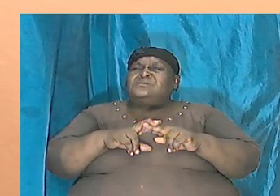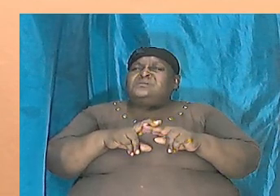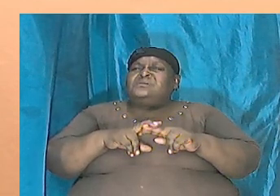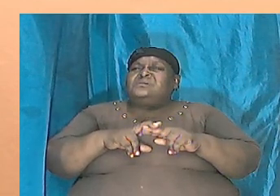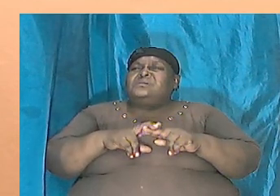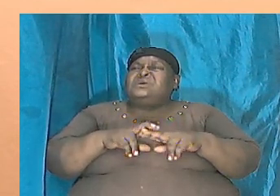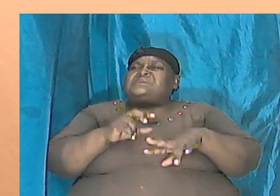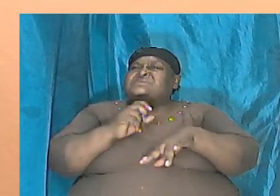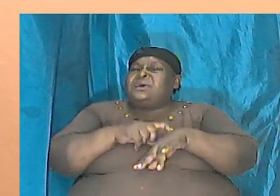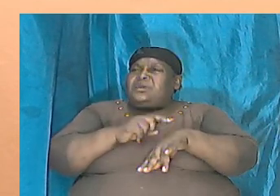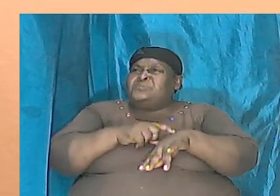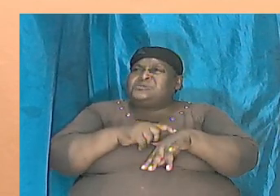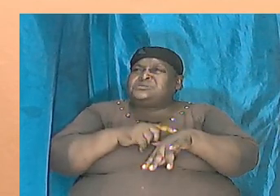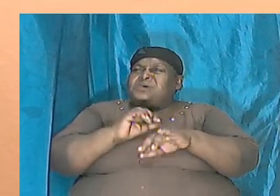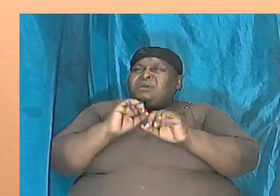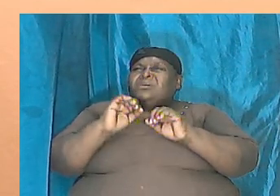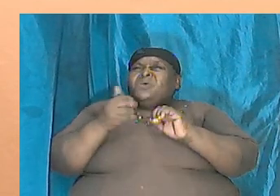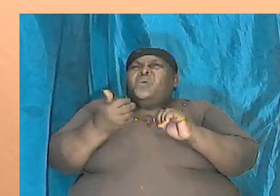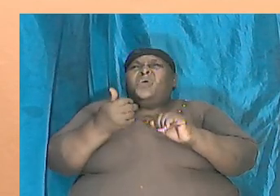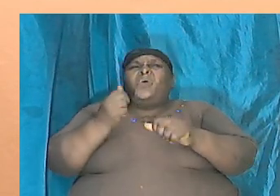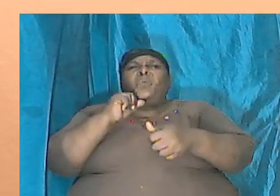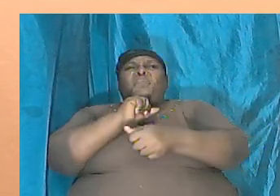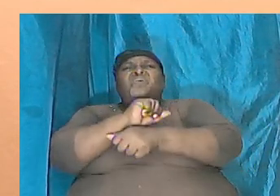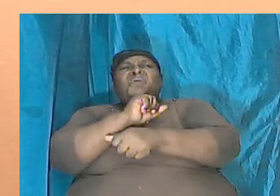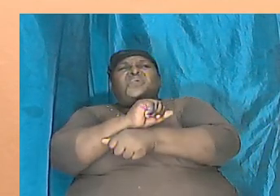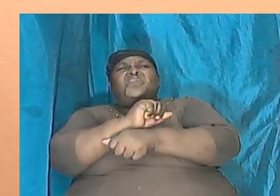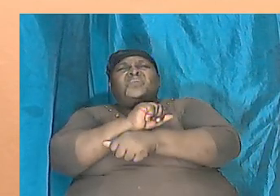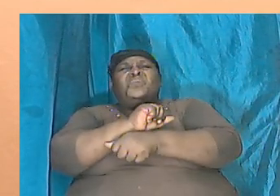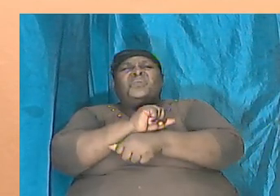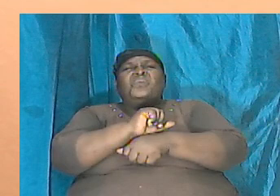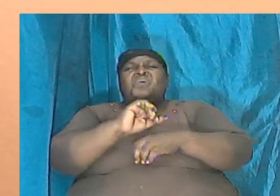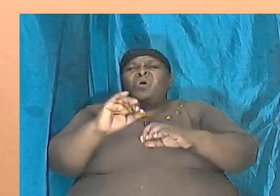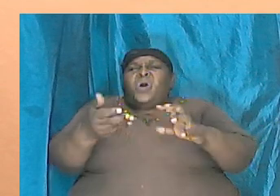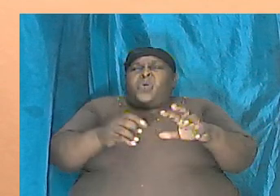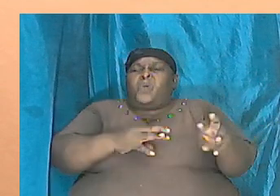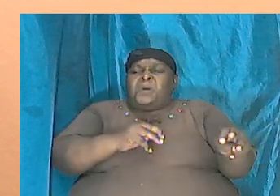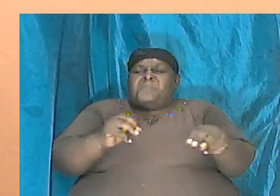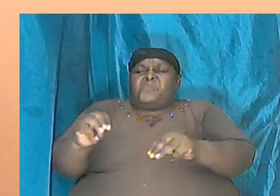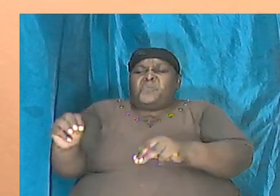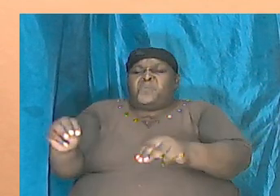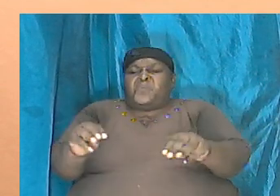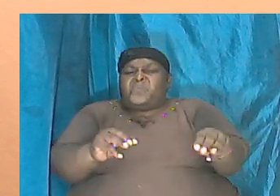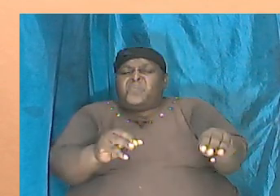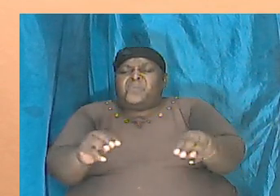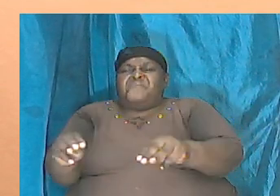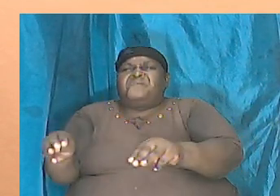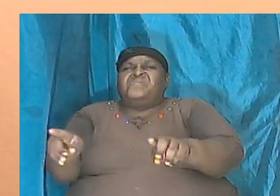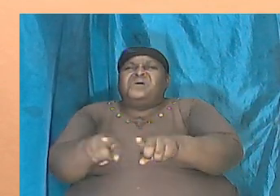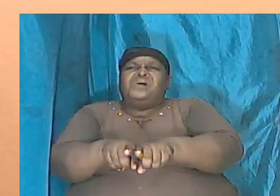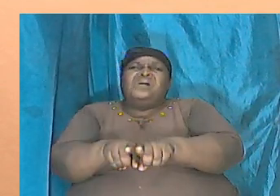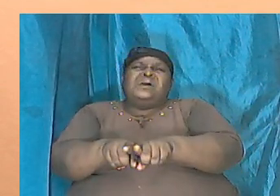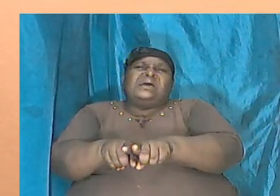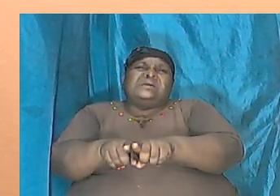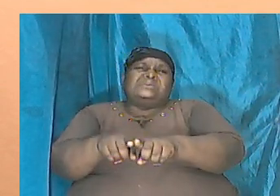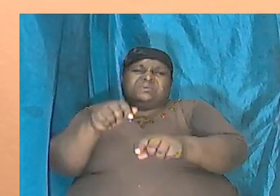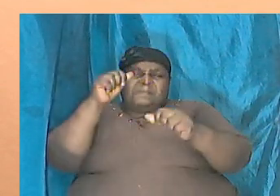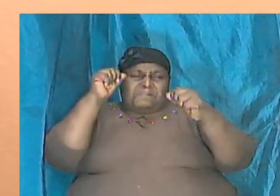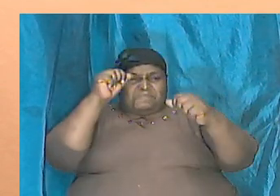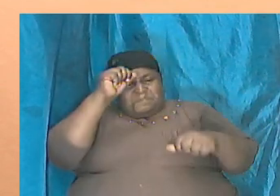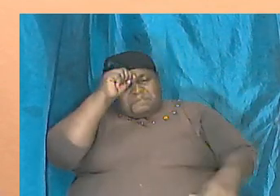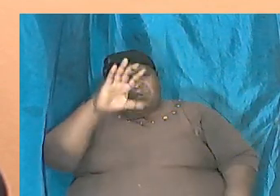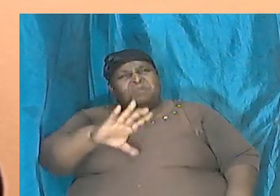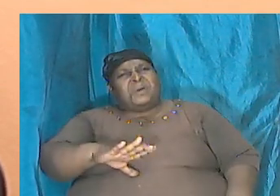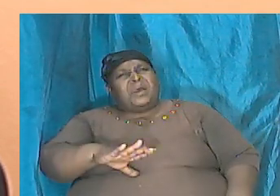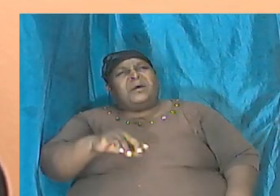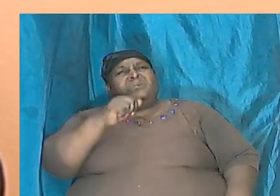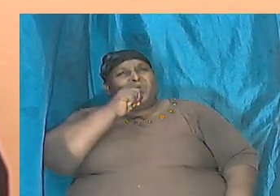look at how we work, how we function as a man, a woman,